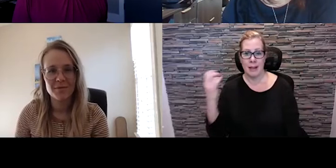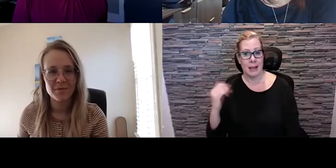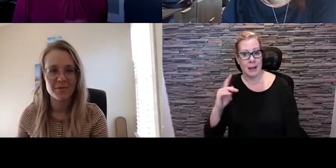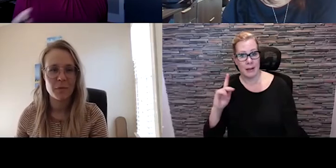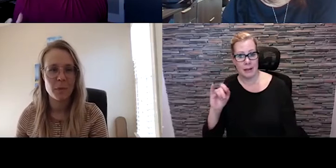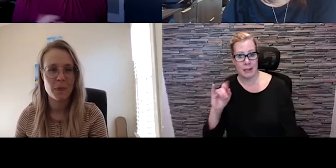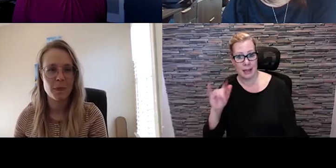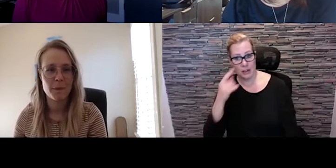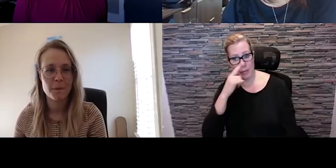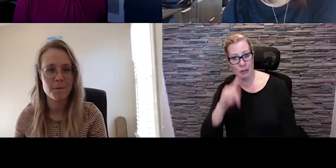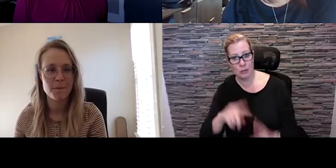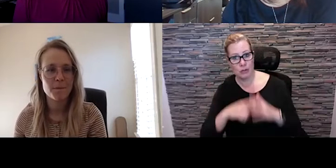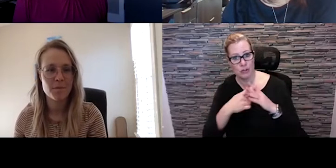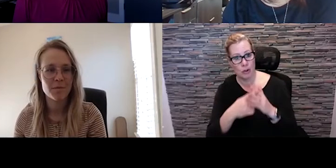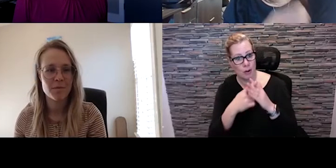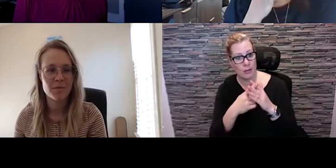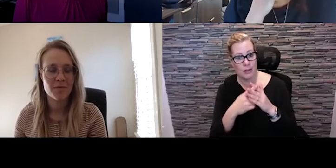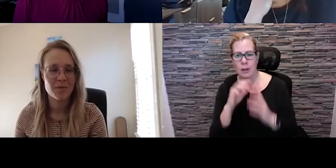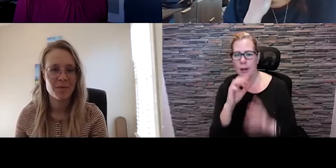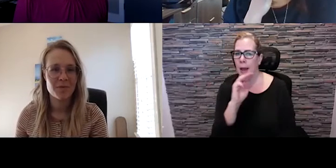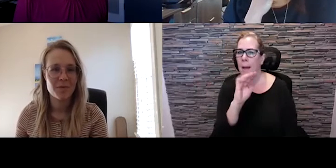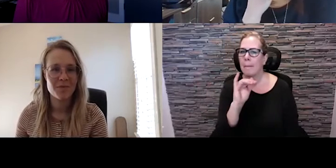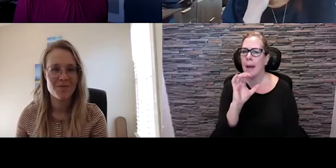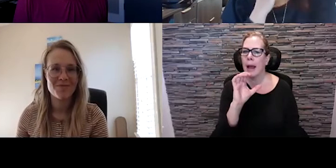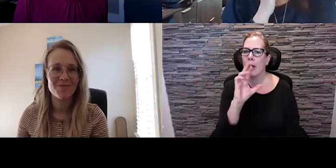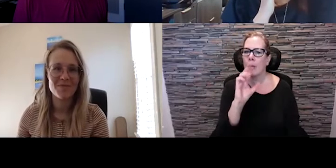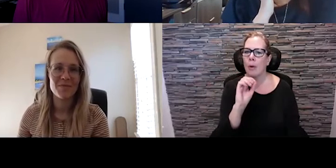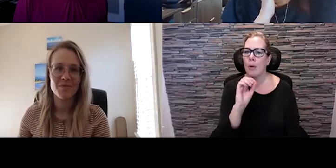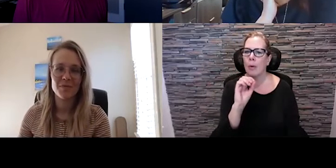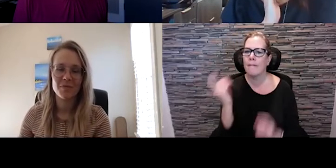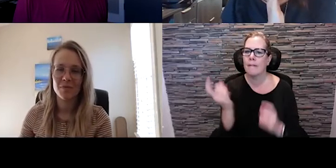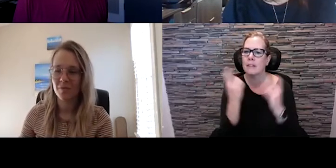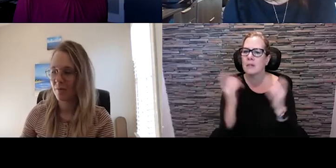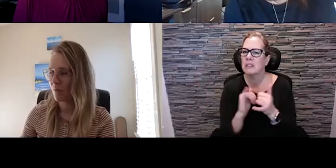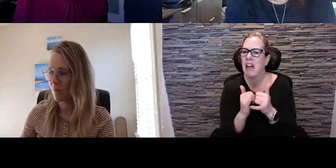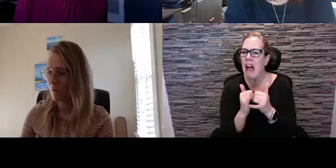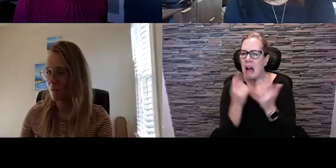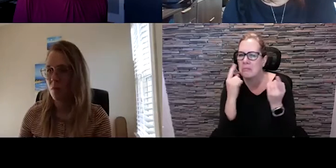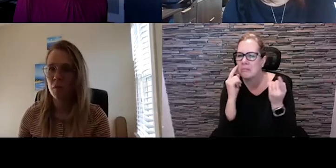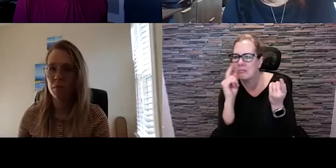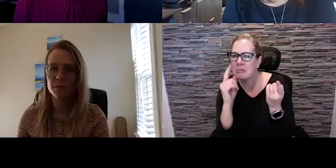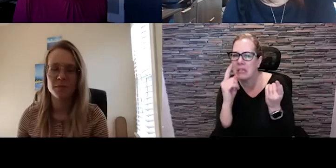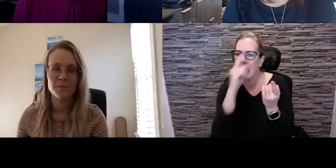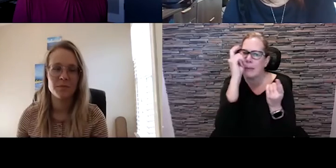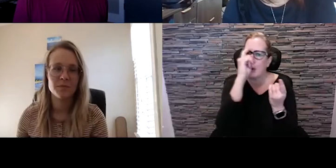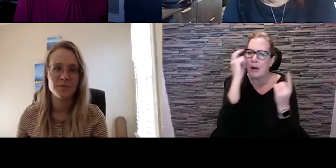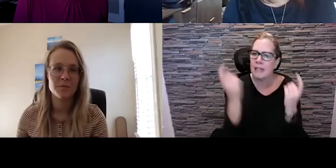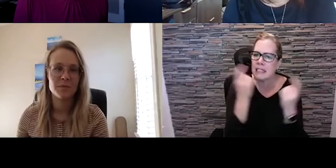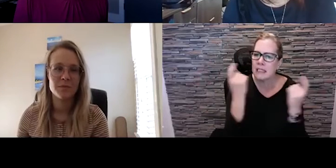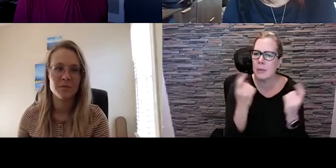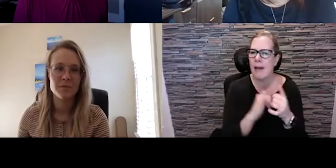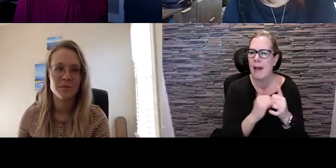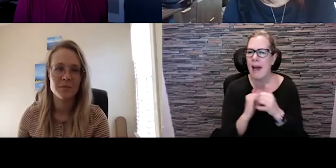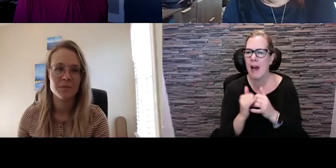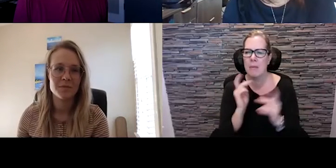micro-festivals, how they could work, how we could reimagine a summer festival season, and how folks might be able to